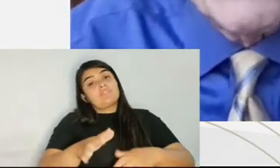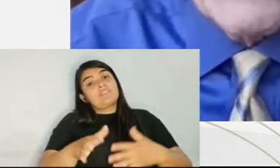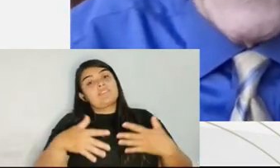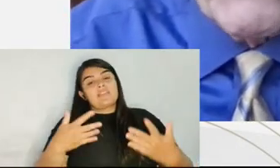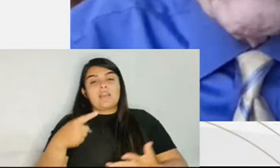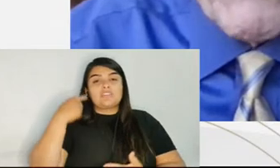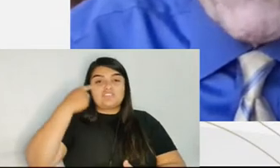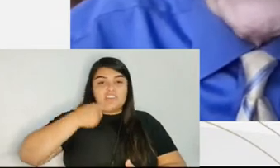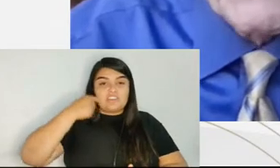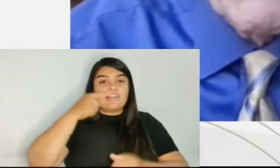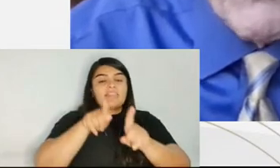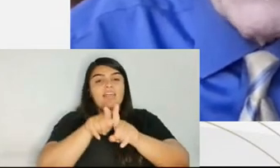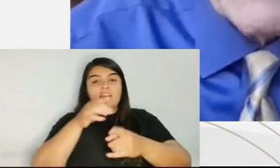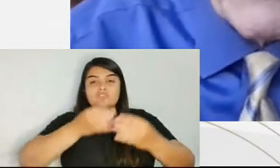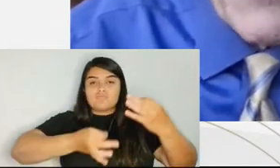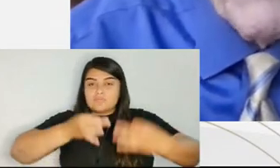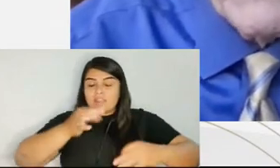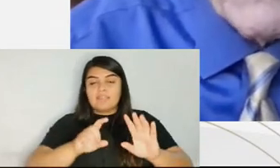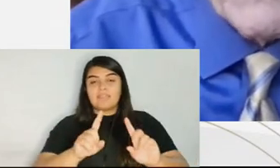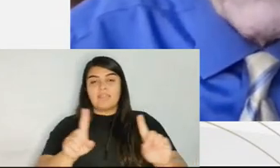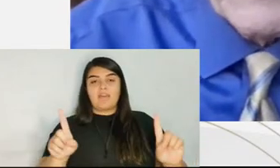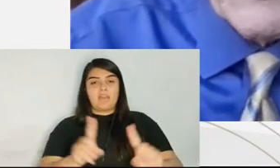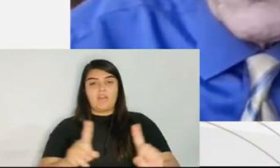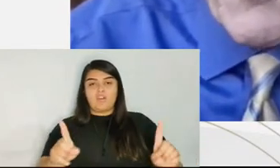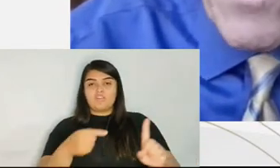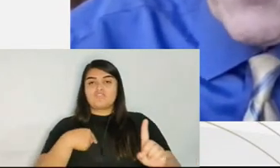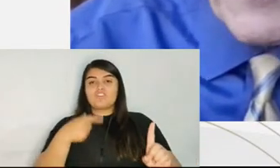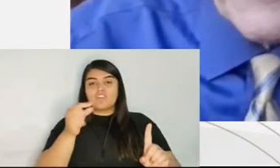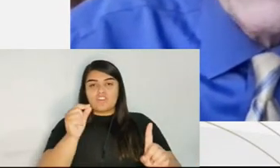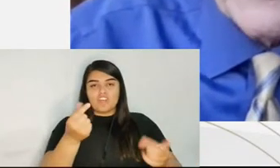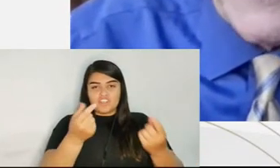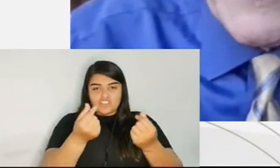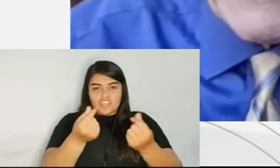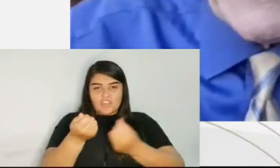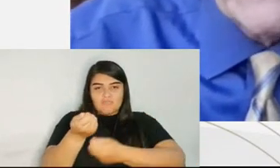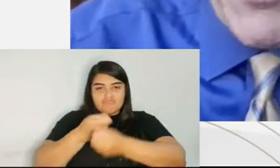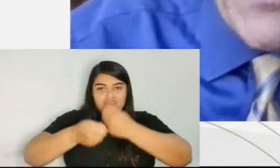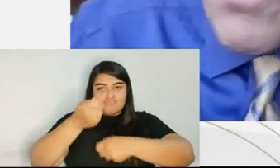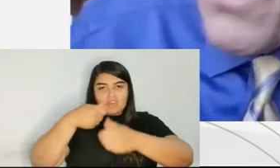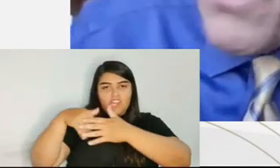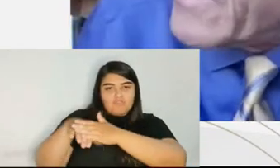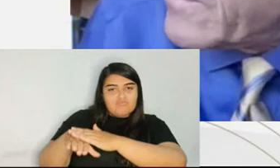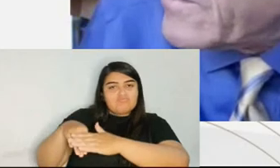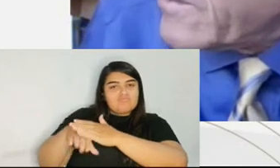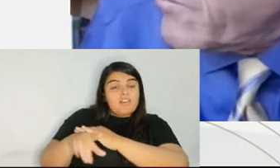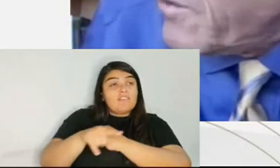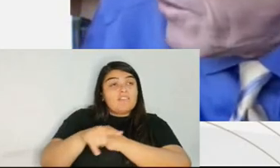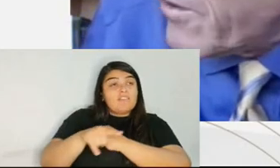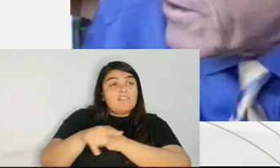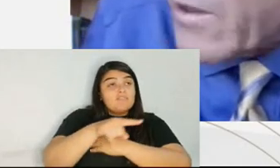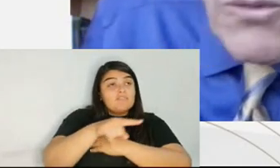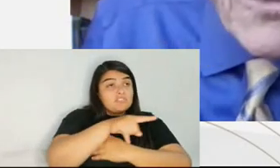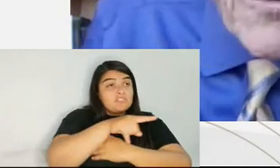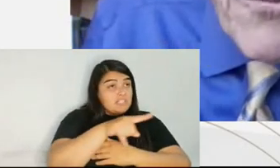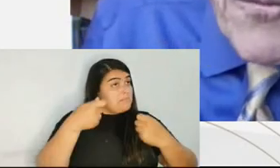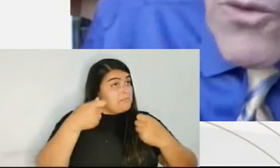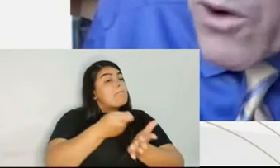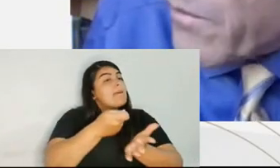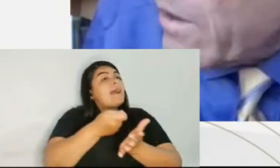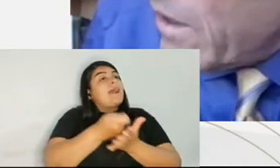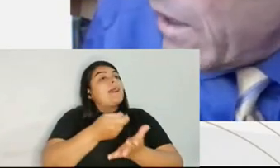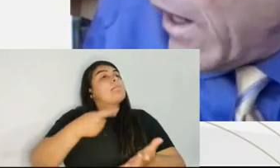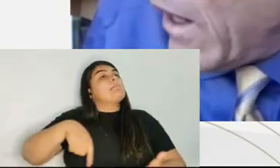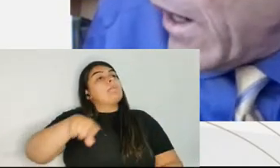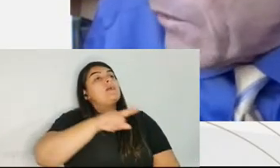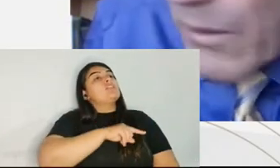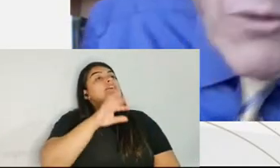1928, when Professor Molli in Columbia University looked around the country, he saw that the system of plea bargaining was uniform.